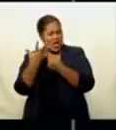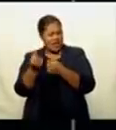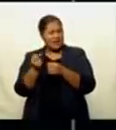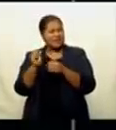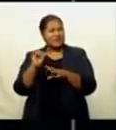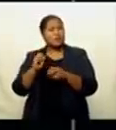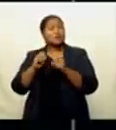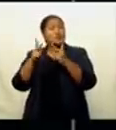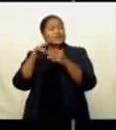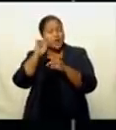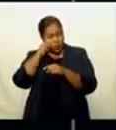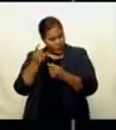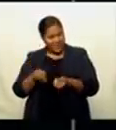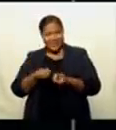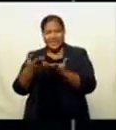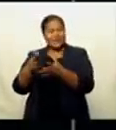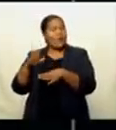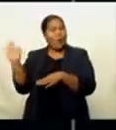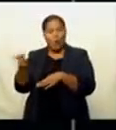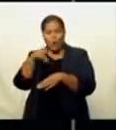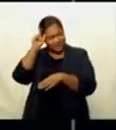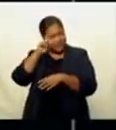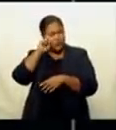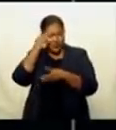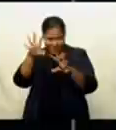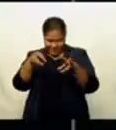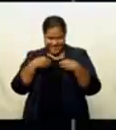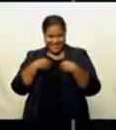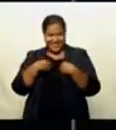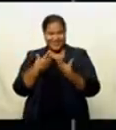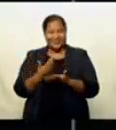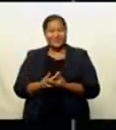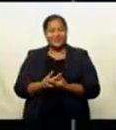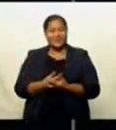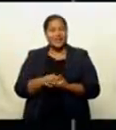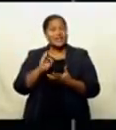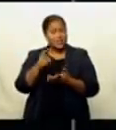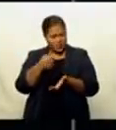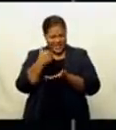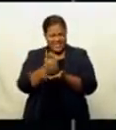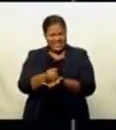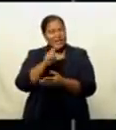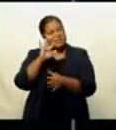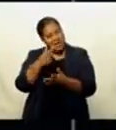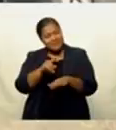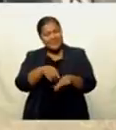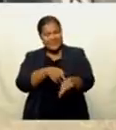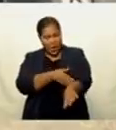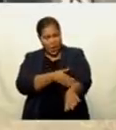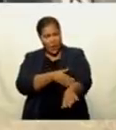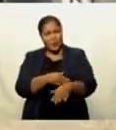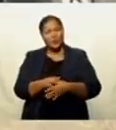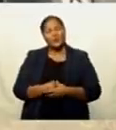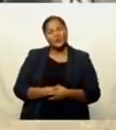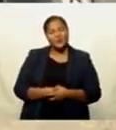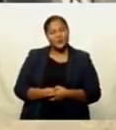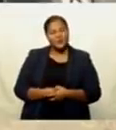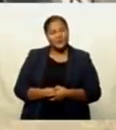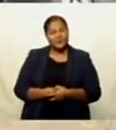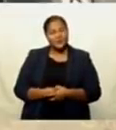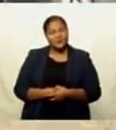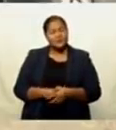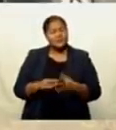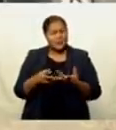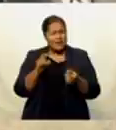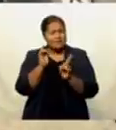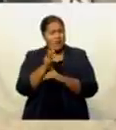vaccinate every eligible individual in the household, the system is a bit slow. Kritika Kumar reports. Certain important